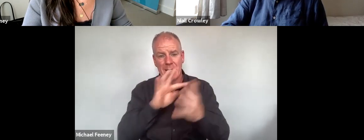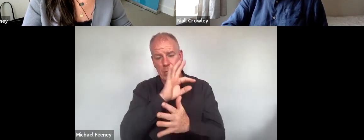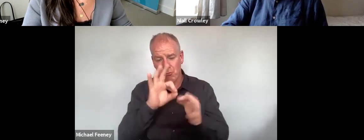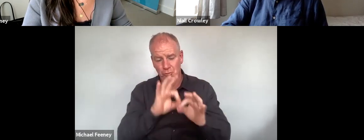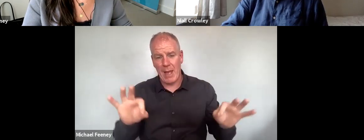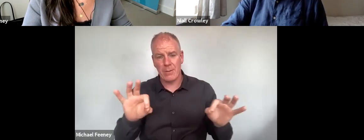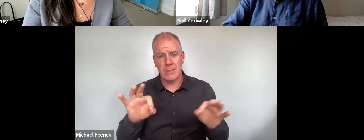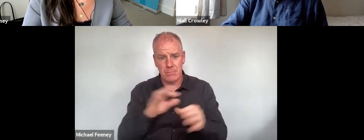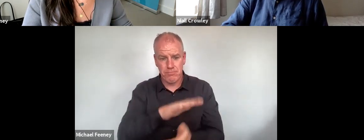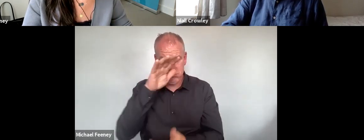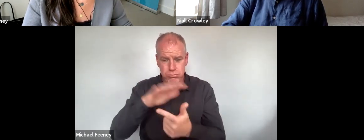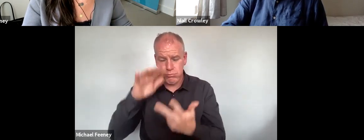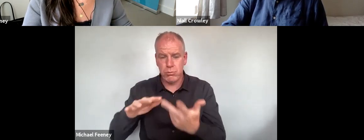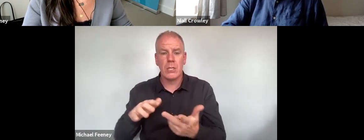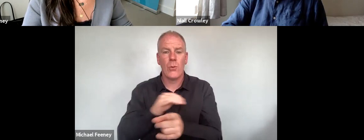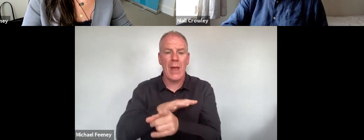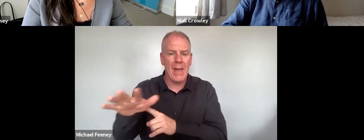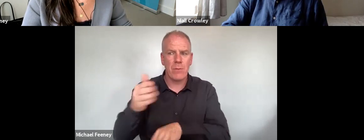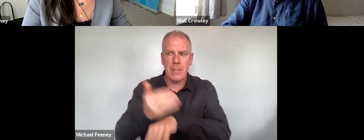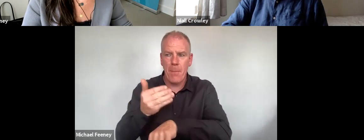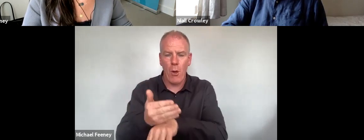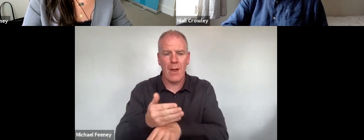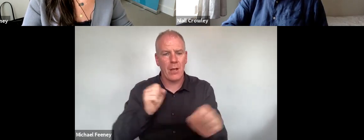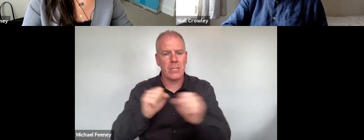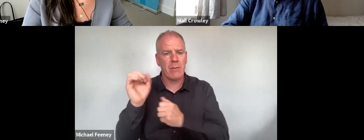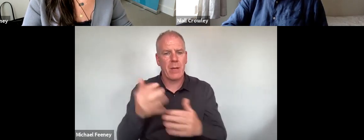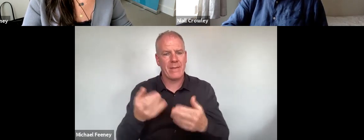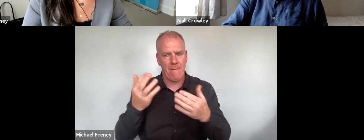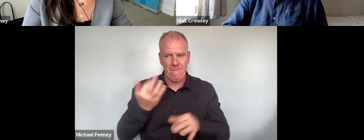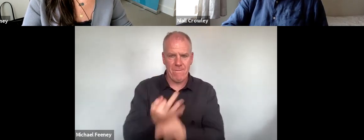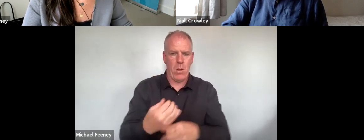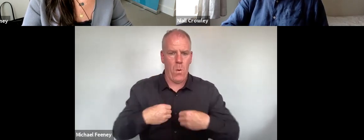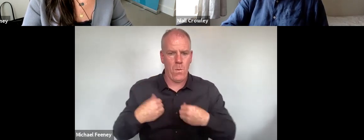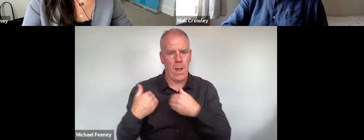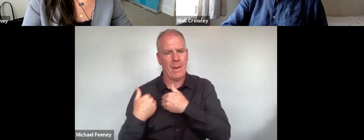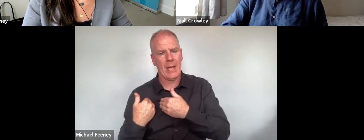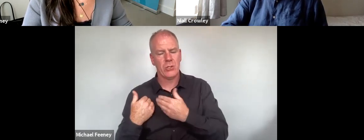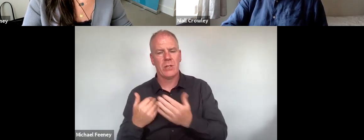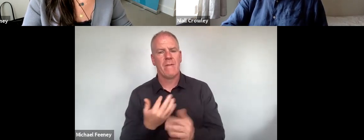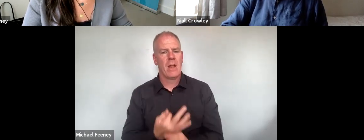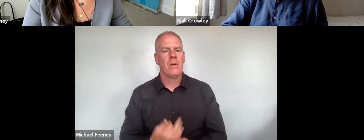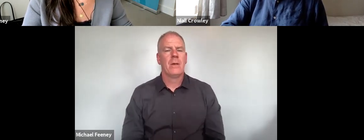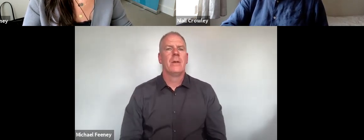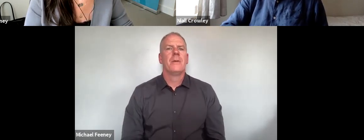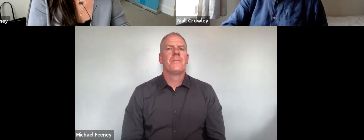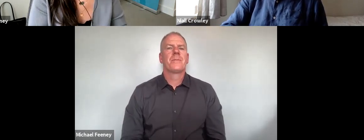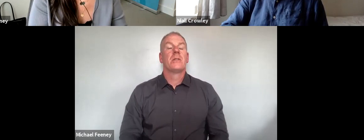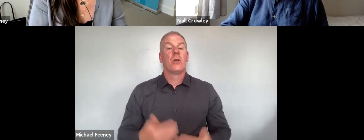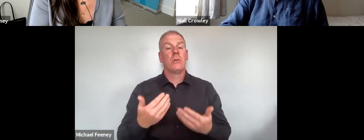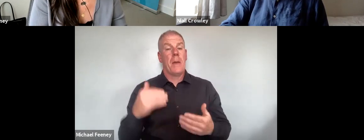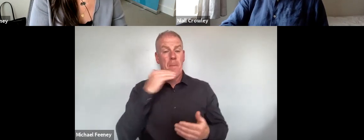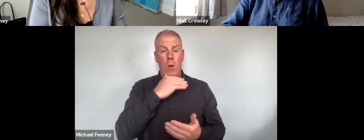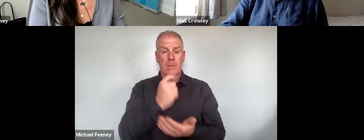sufficient to motivate employers and service providers to respect their obligations. This focus on a critical mass of litigation